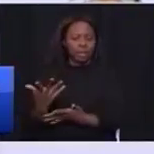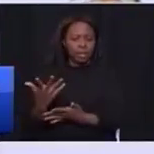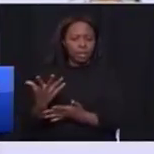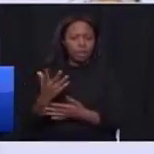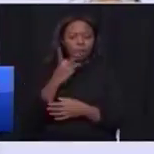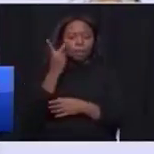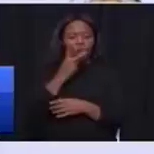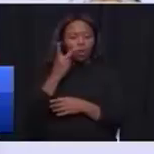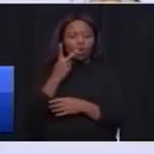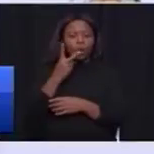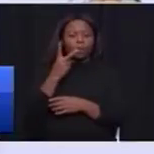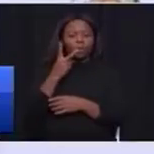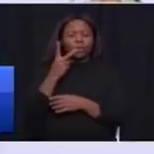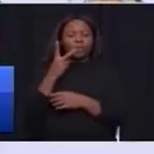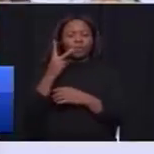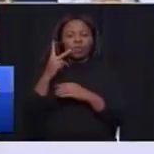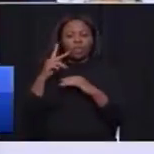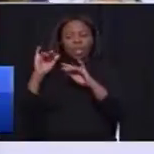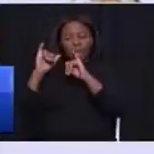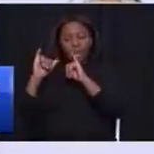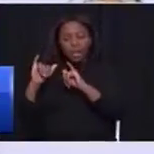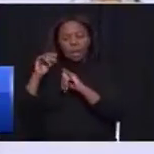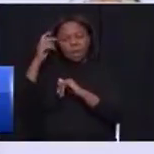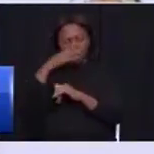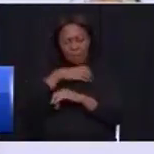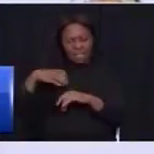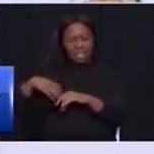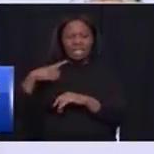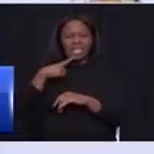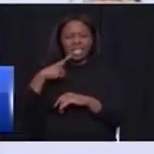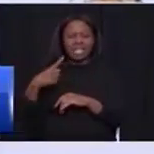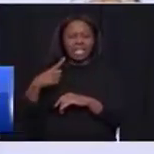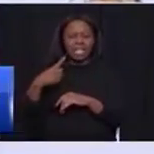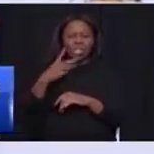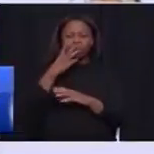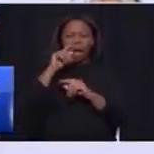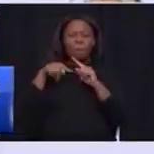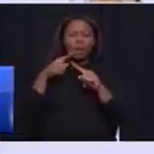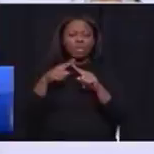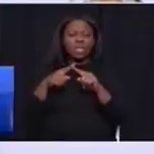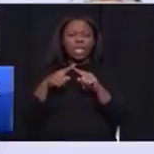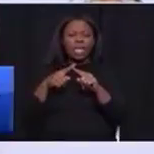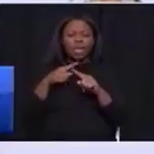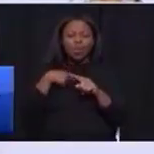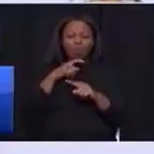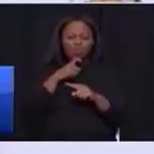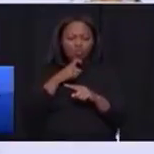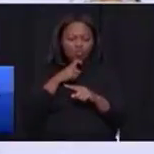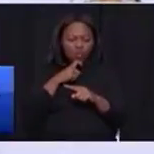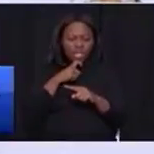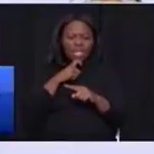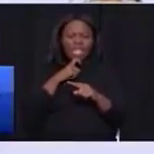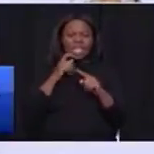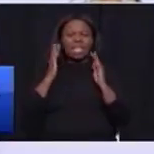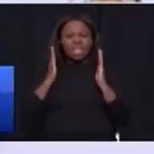attention to mega-human settlements. The President spoke about new cities. In this province, we use mega-human